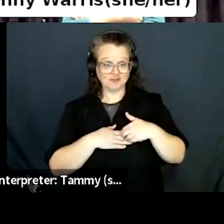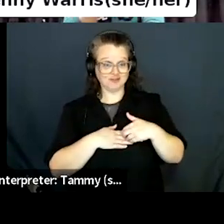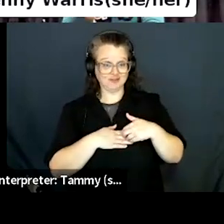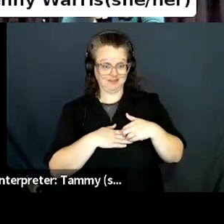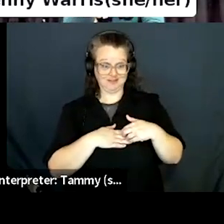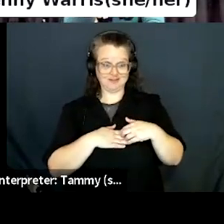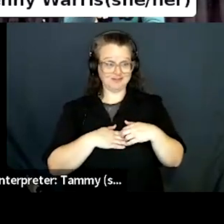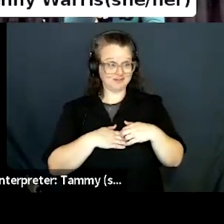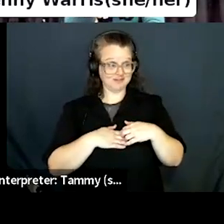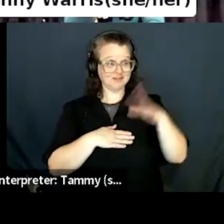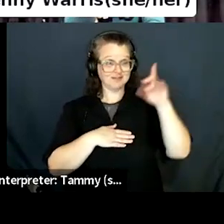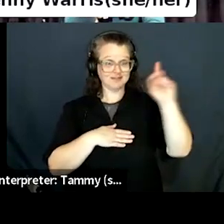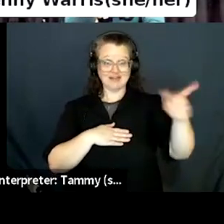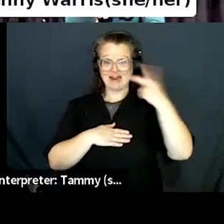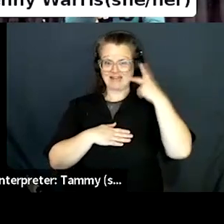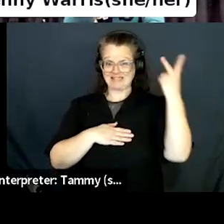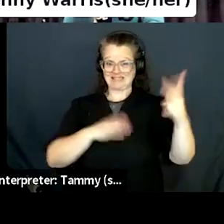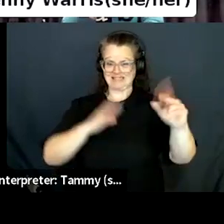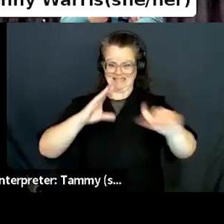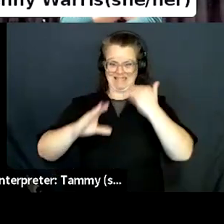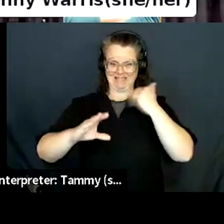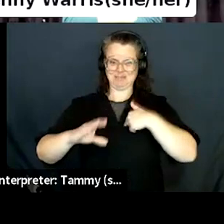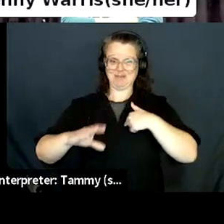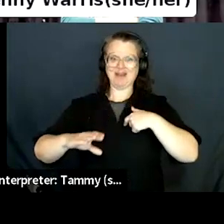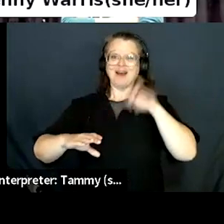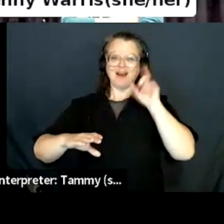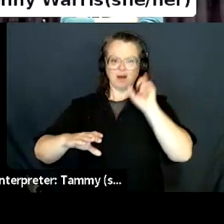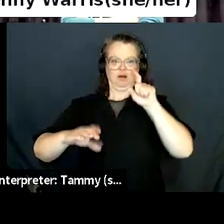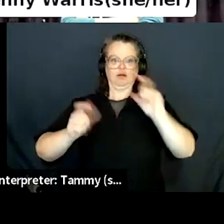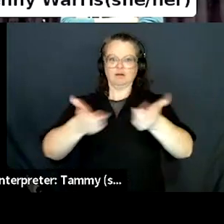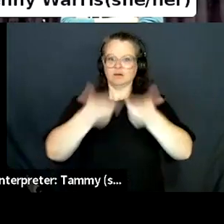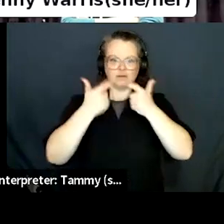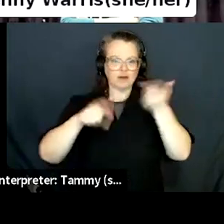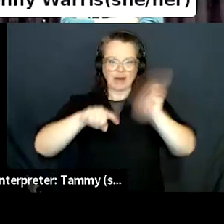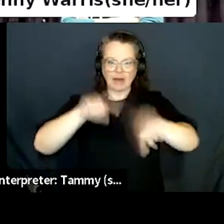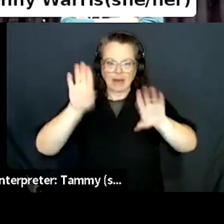to us in catalyst? Um, so yeah.